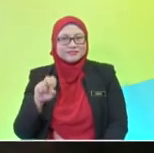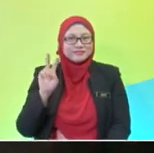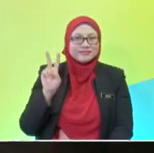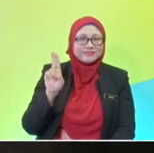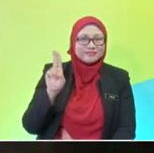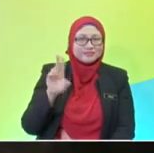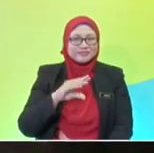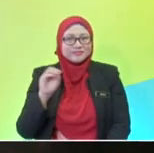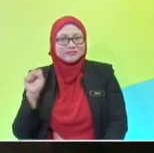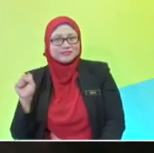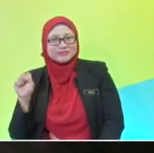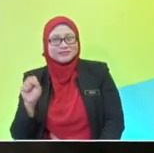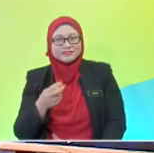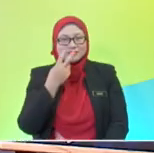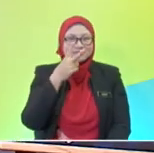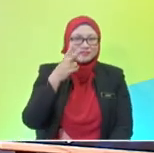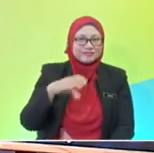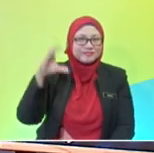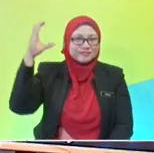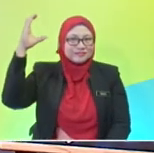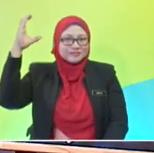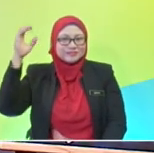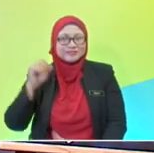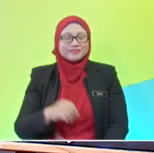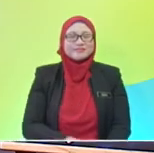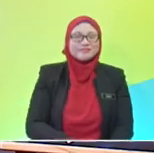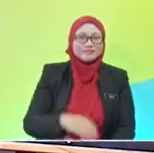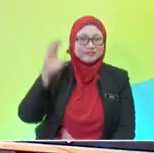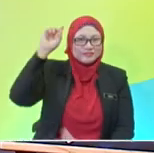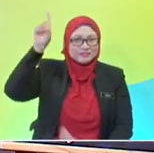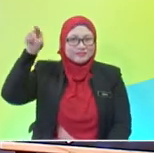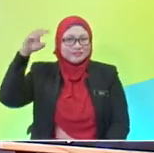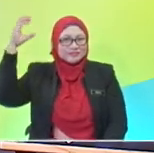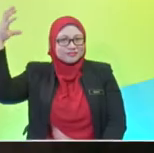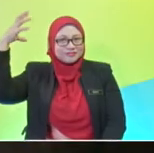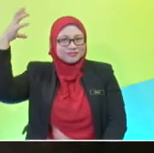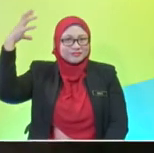planet from the sun. It's too big because Jupiter is the name.